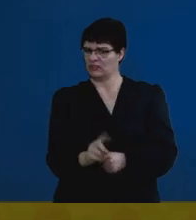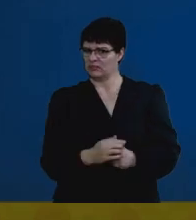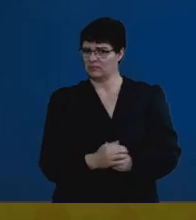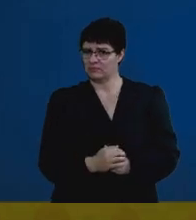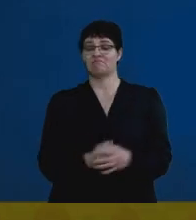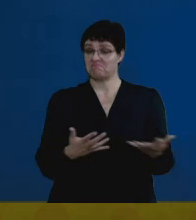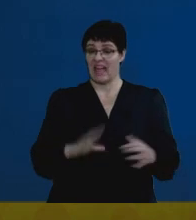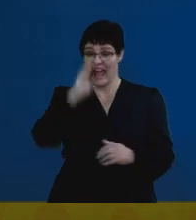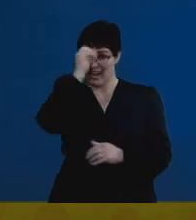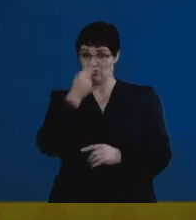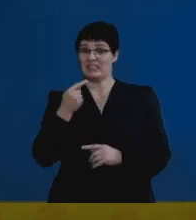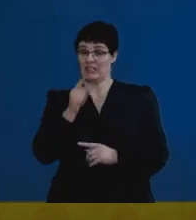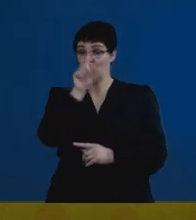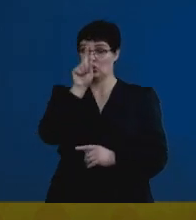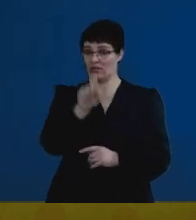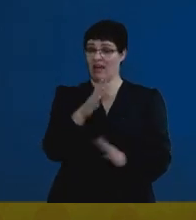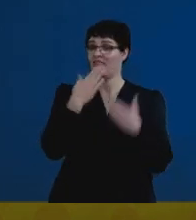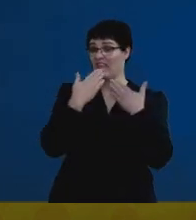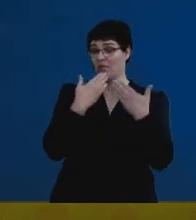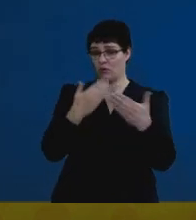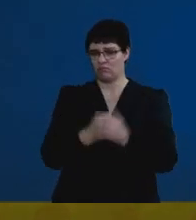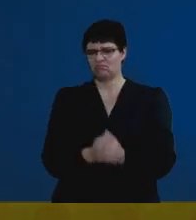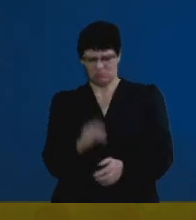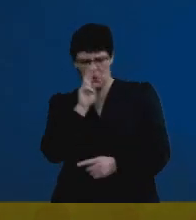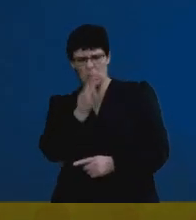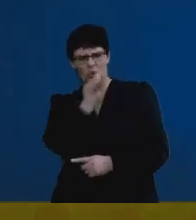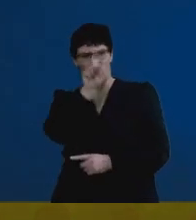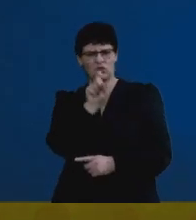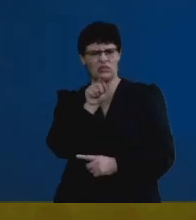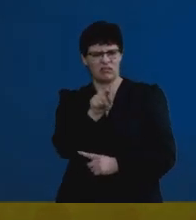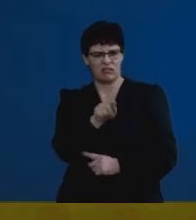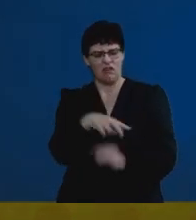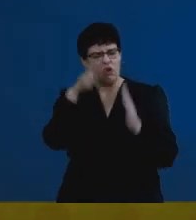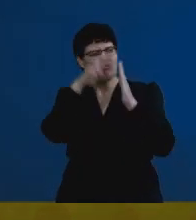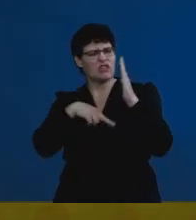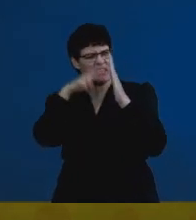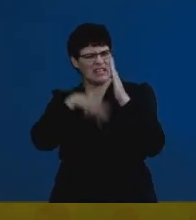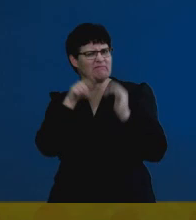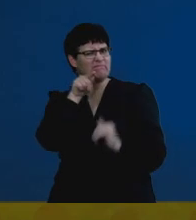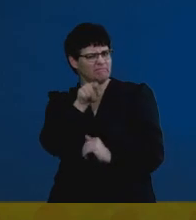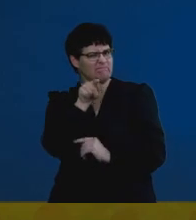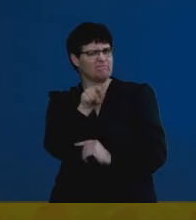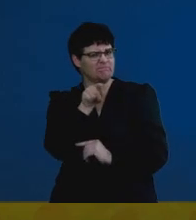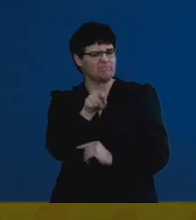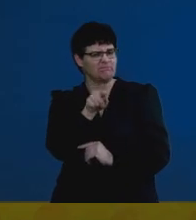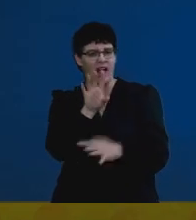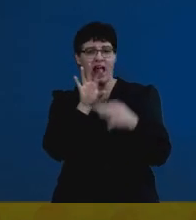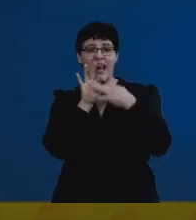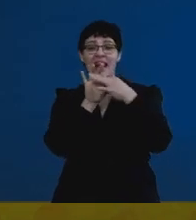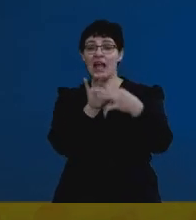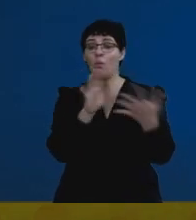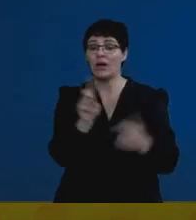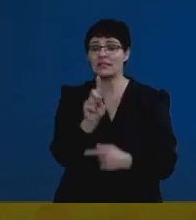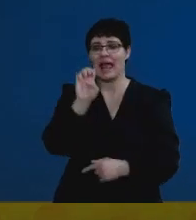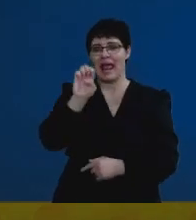Very interesting question, guys. Thanks for that. Let's look at this question. And if you read through this question, you'll find that it links to the endocrine